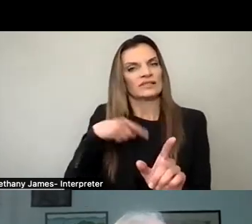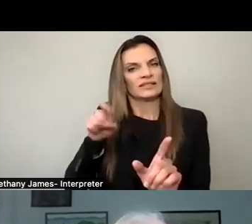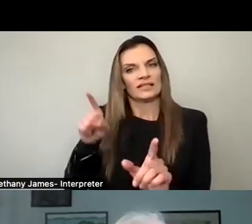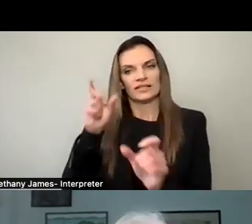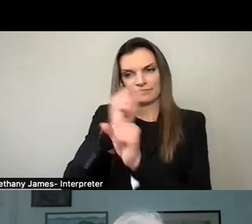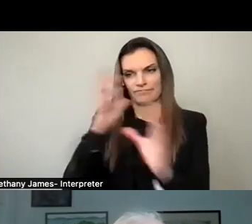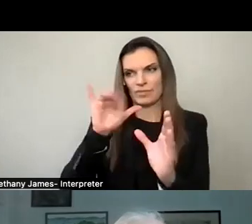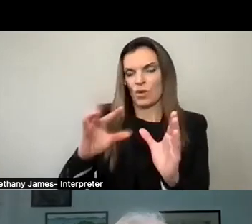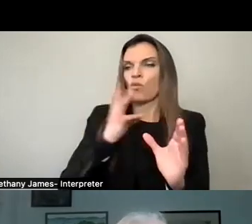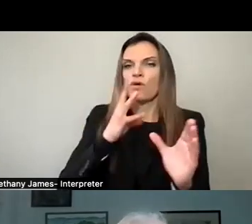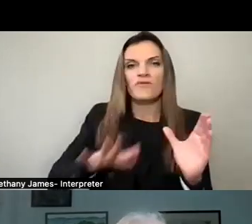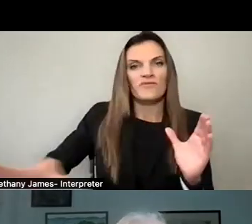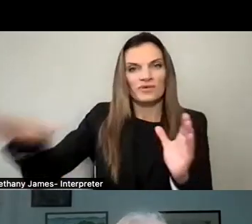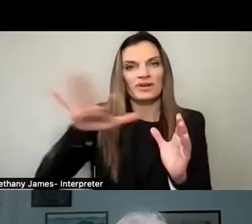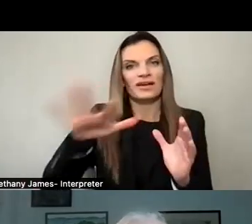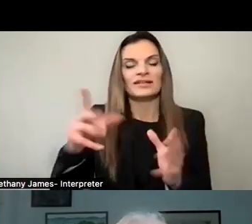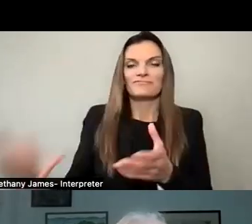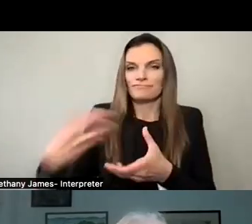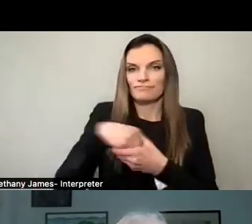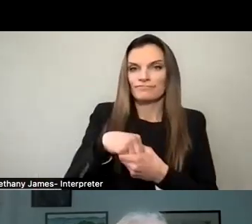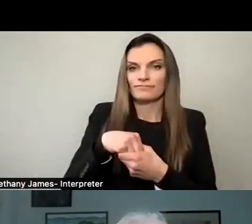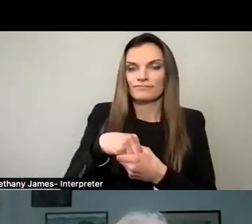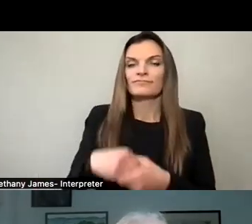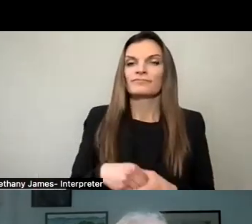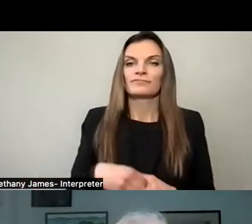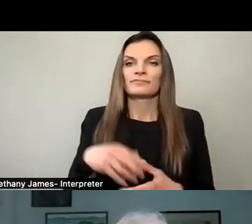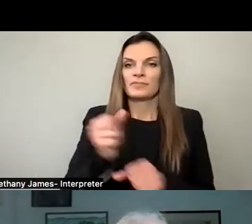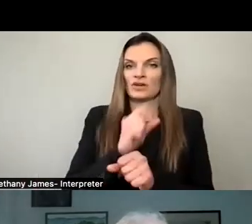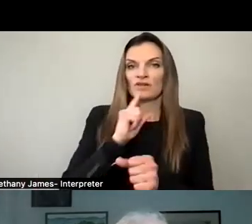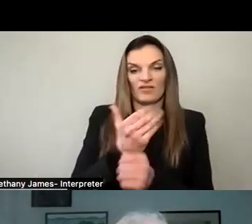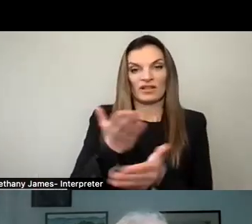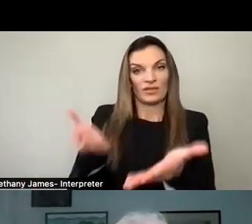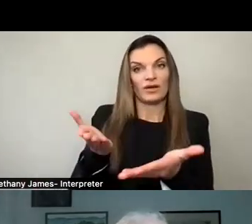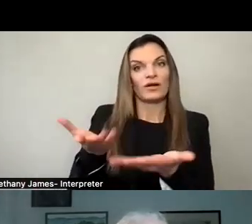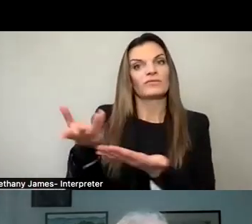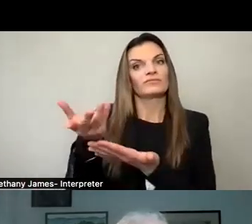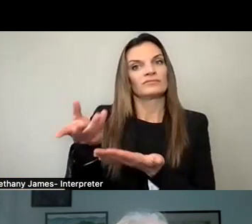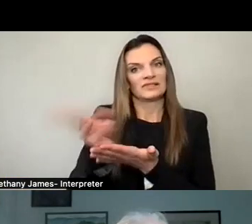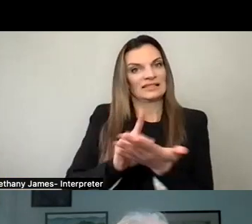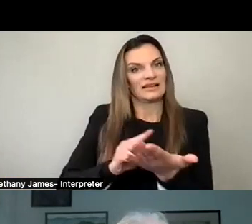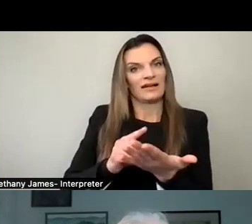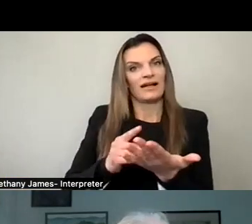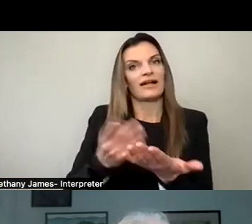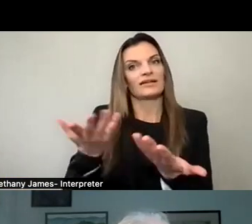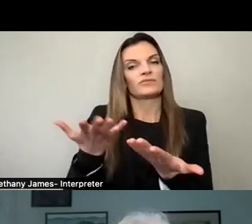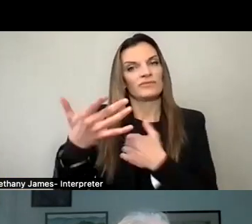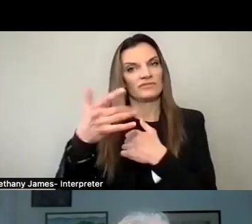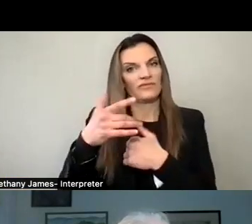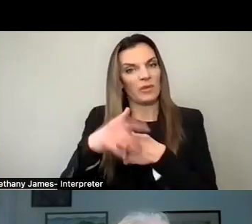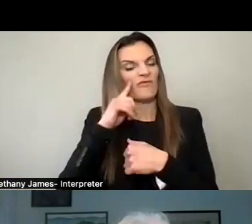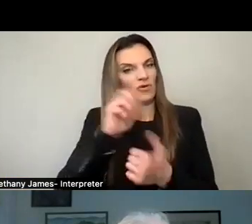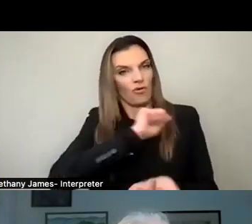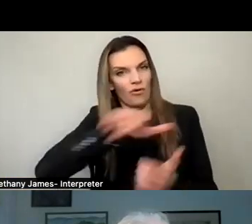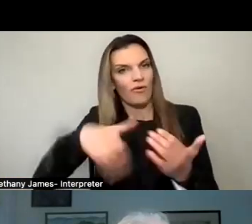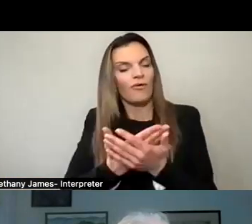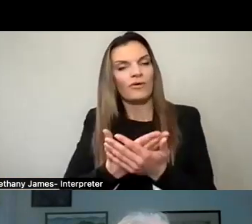waterfront and making sure that everything there is available and designed for not just one part of our village inside of